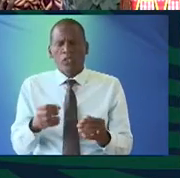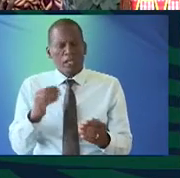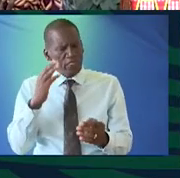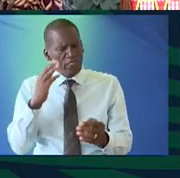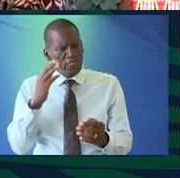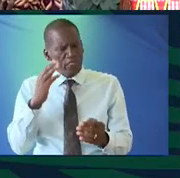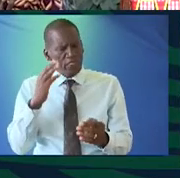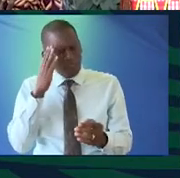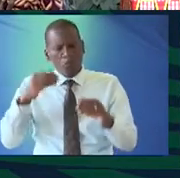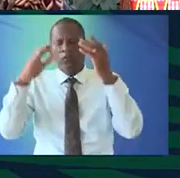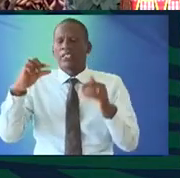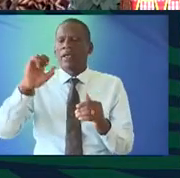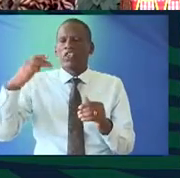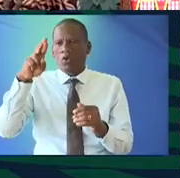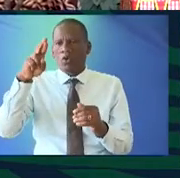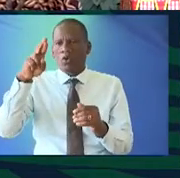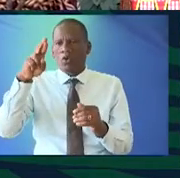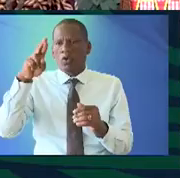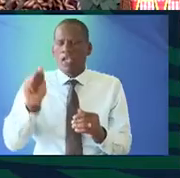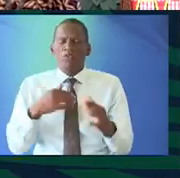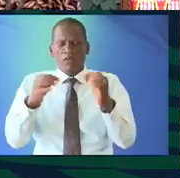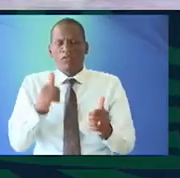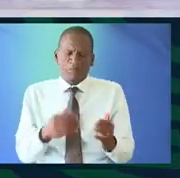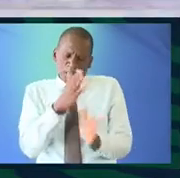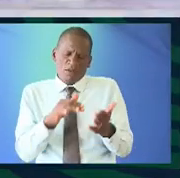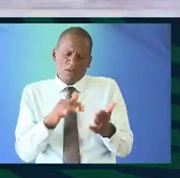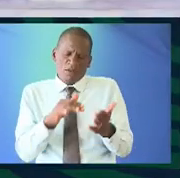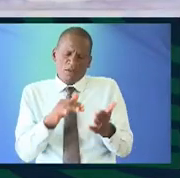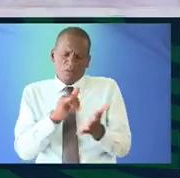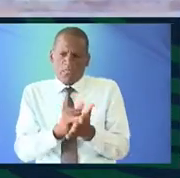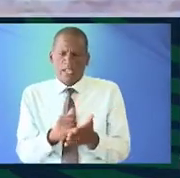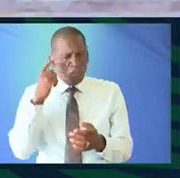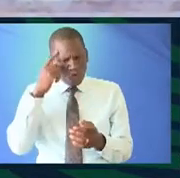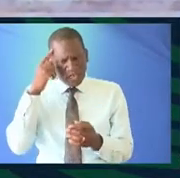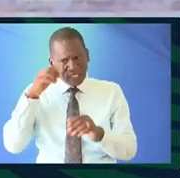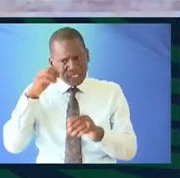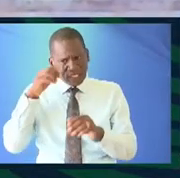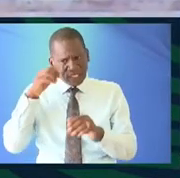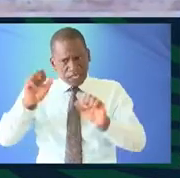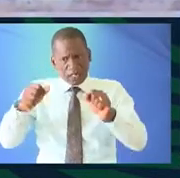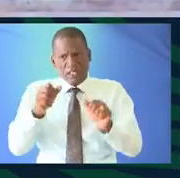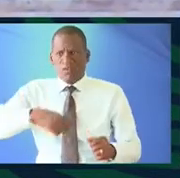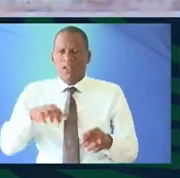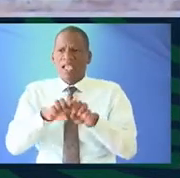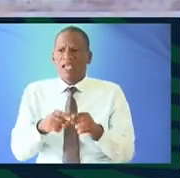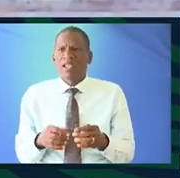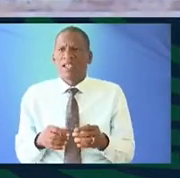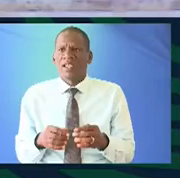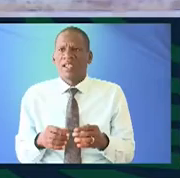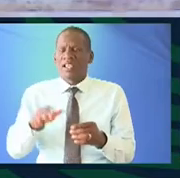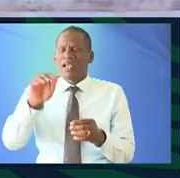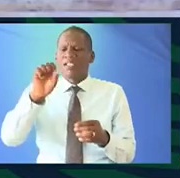I guess professor Githiura is there a term that has been coined for that cognitive dissonance that we feel so like